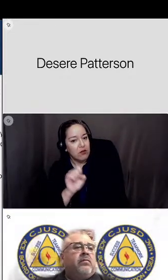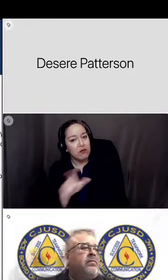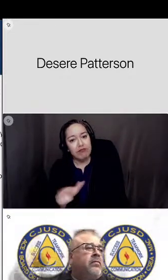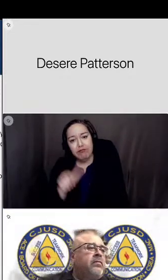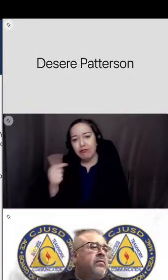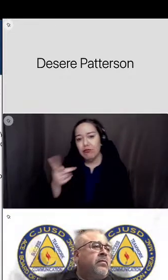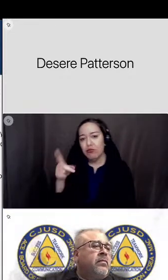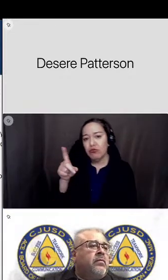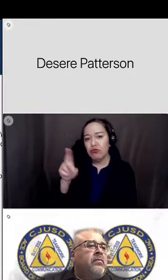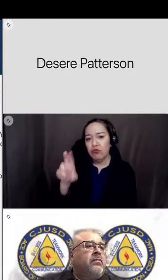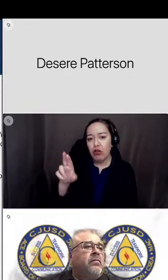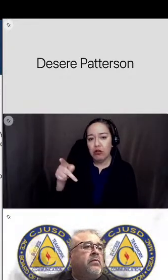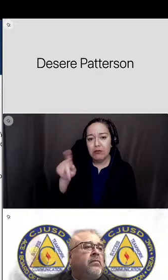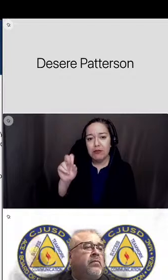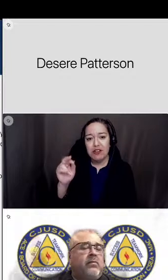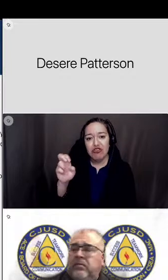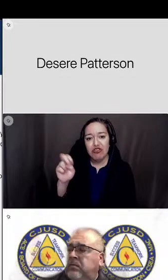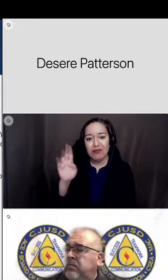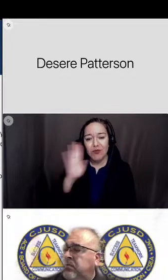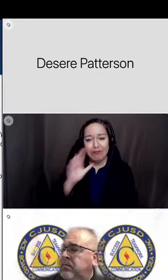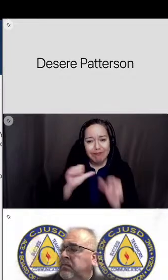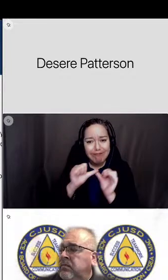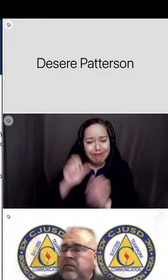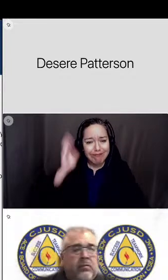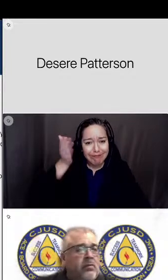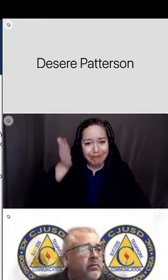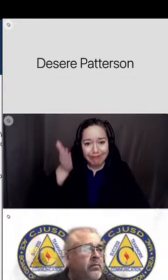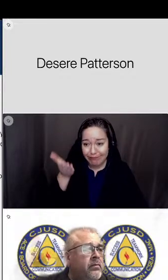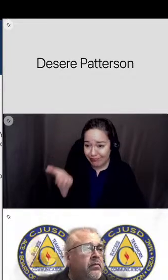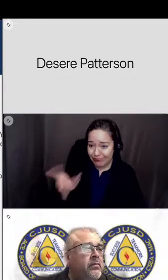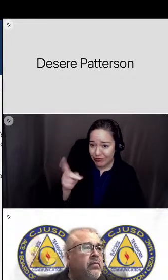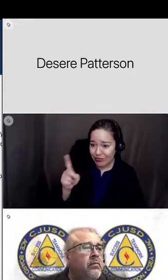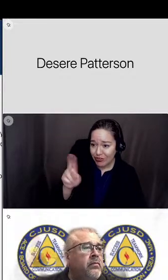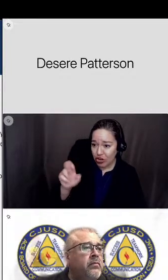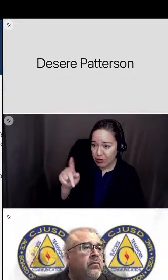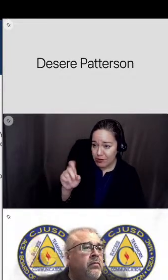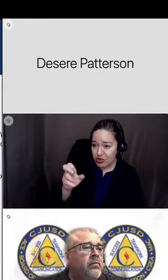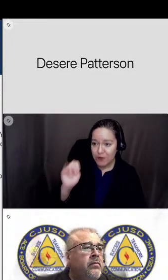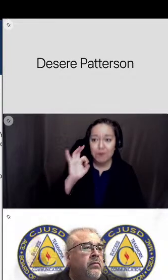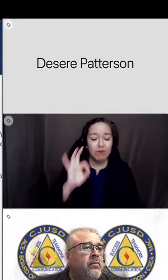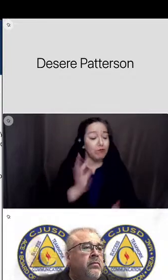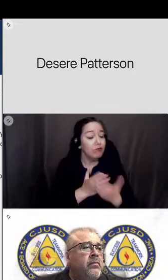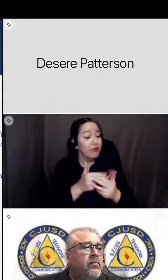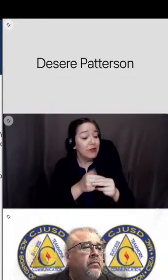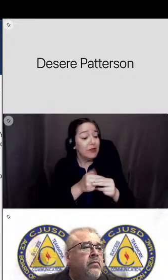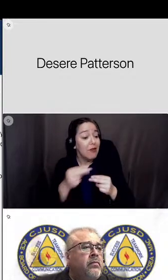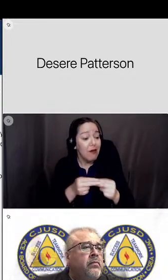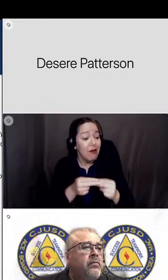continue with our presentation Dr. Peterson all right next slide please Shane